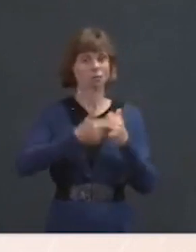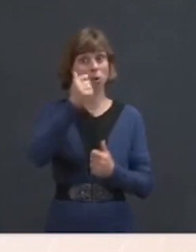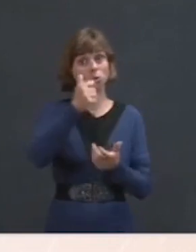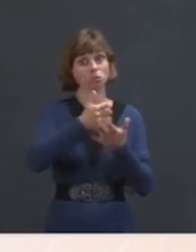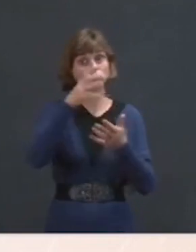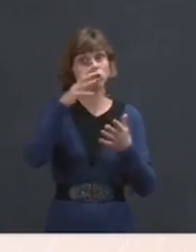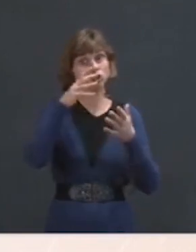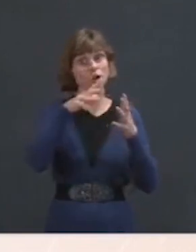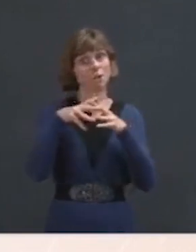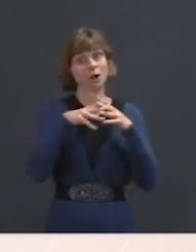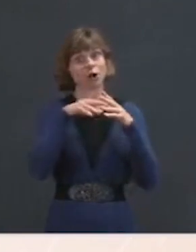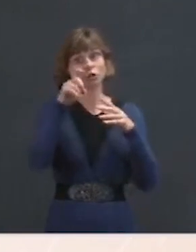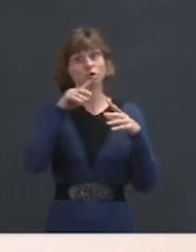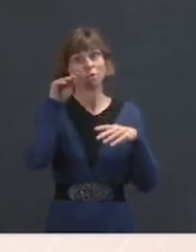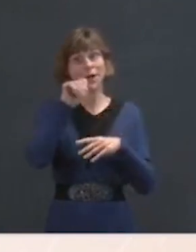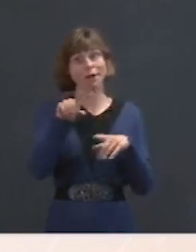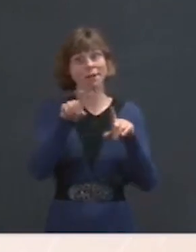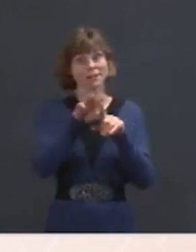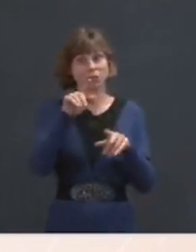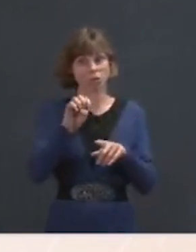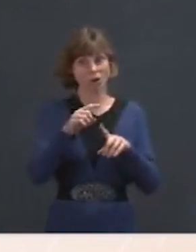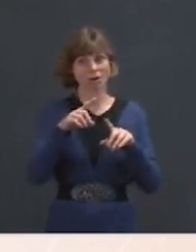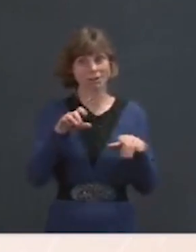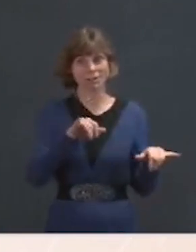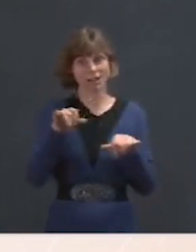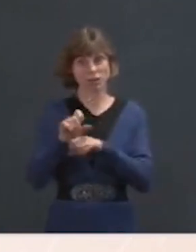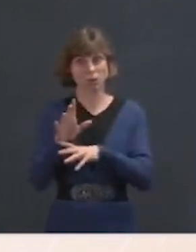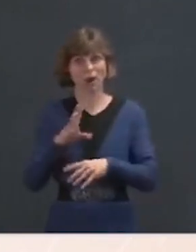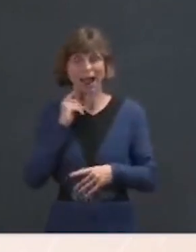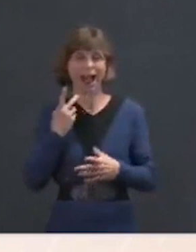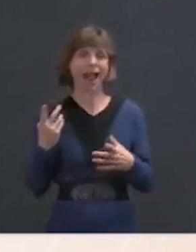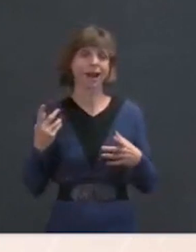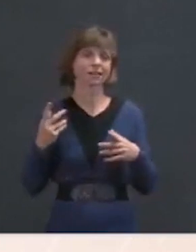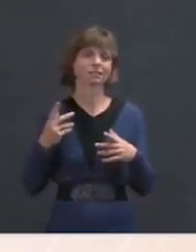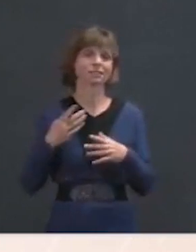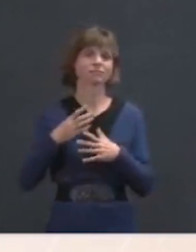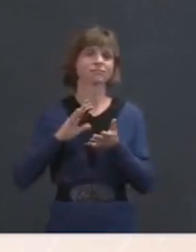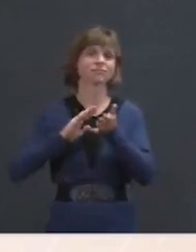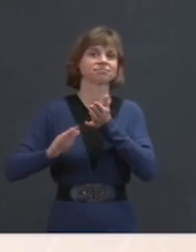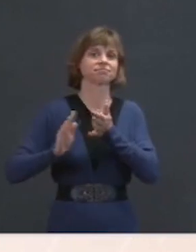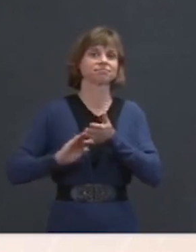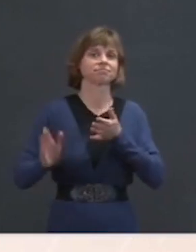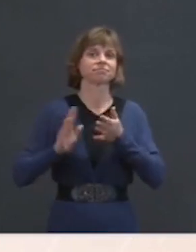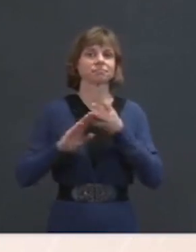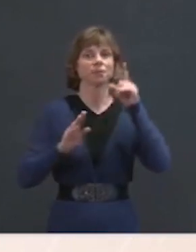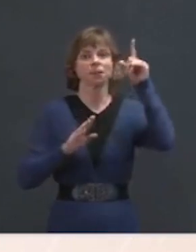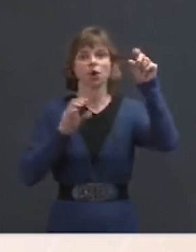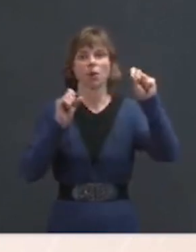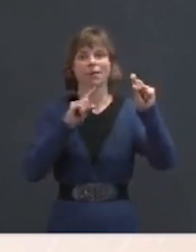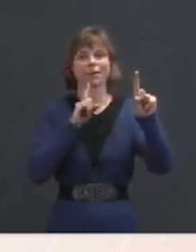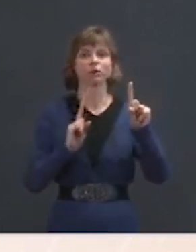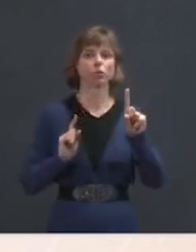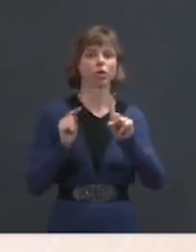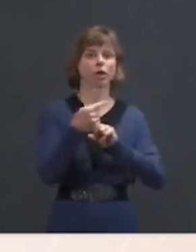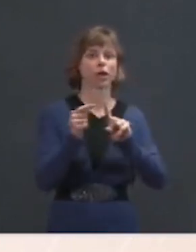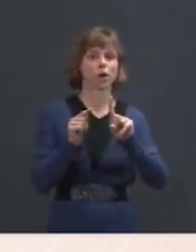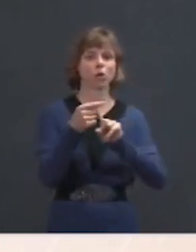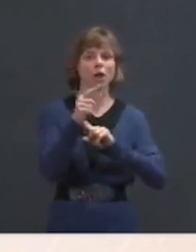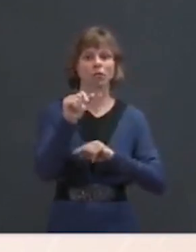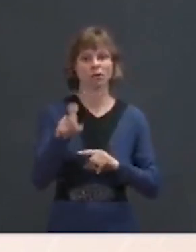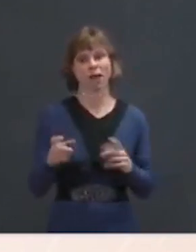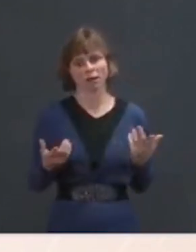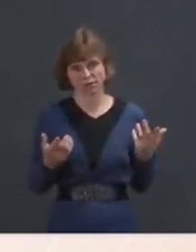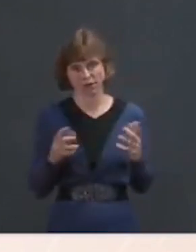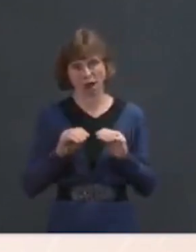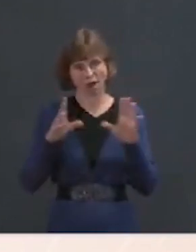wealth that a worker pays, as well as closing loopholes that allow them to entirely escape tax. Obviously, our focus is on the American Rescue Plan.